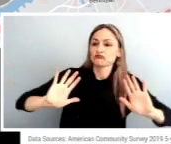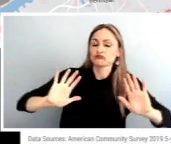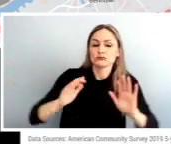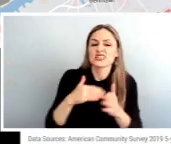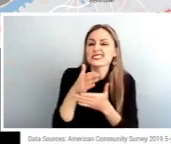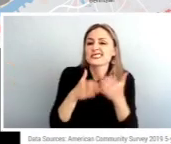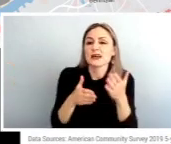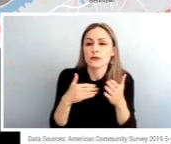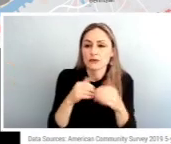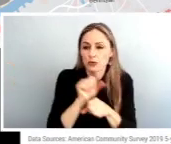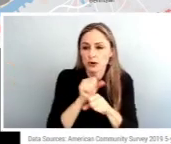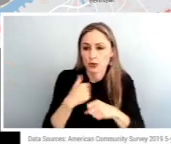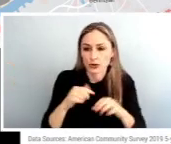doing.